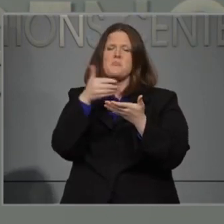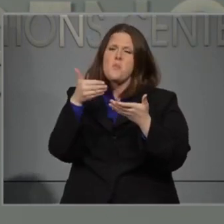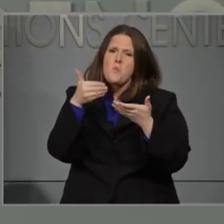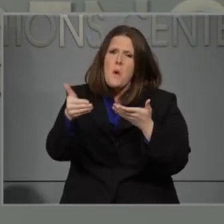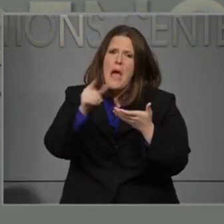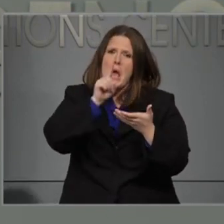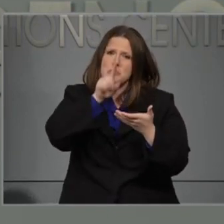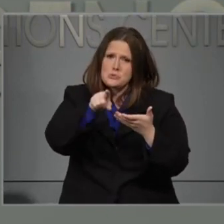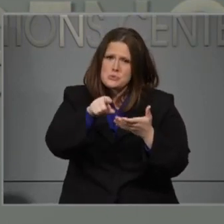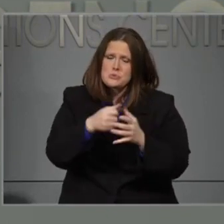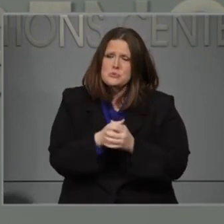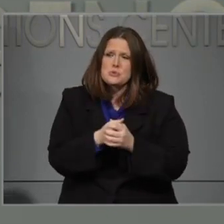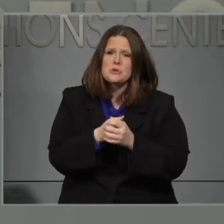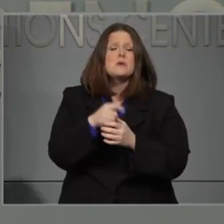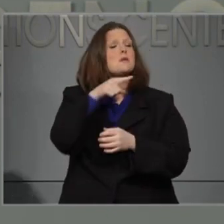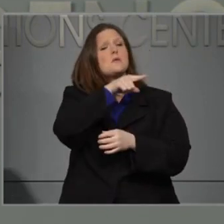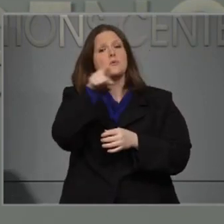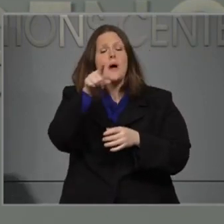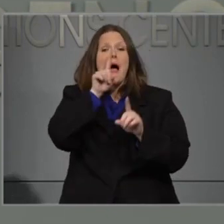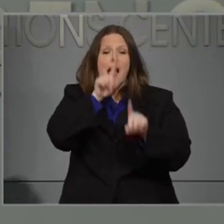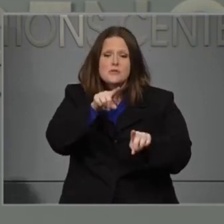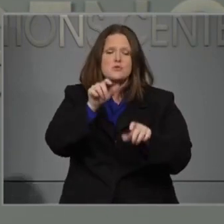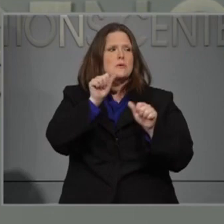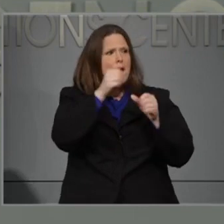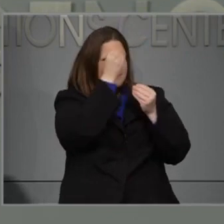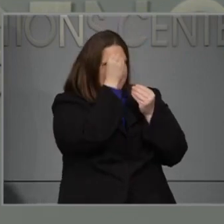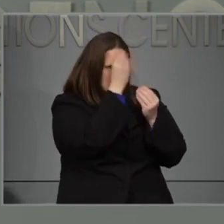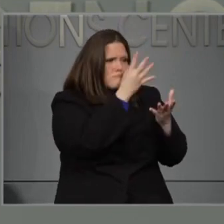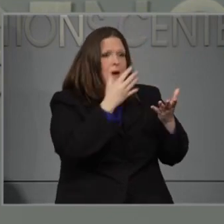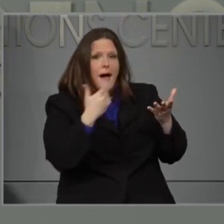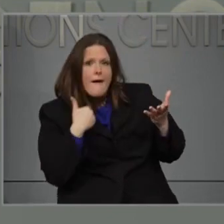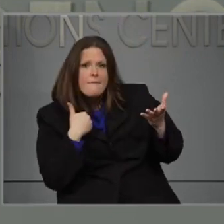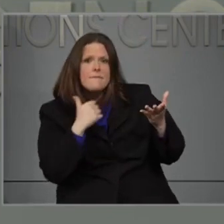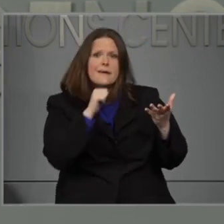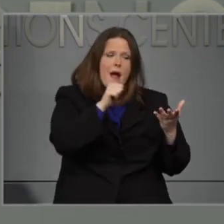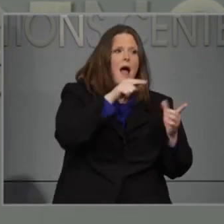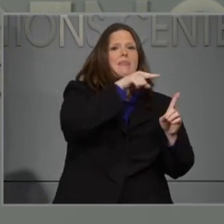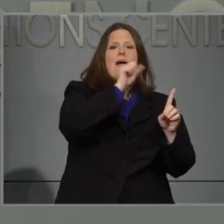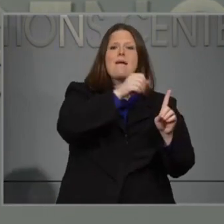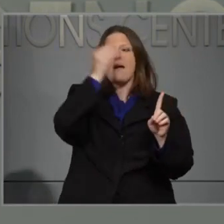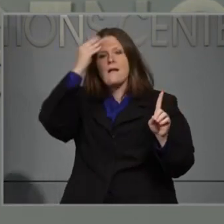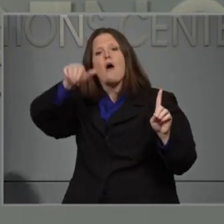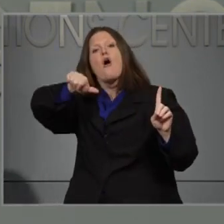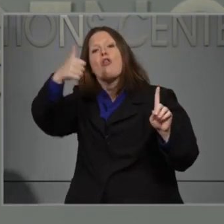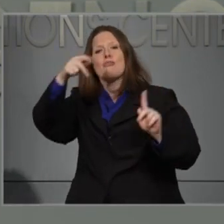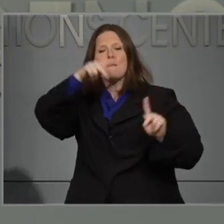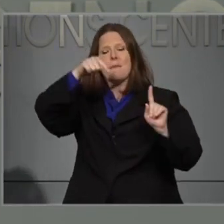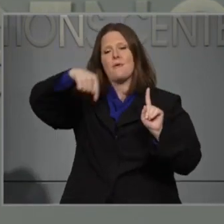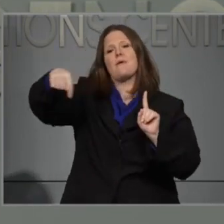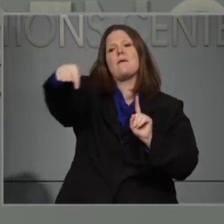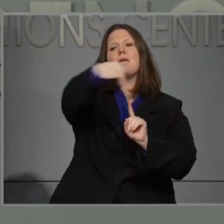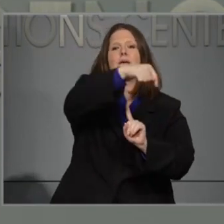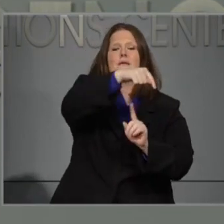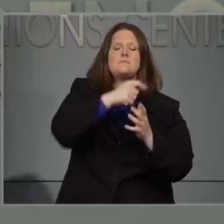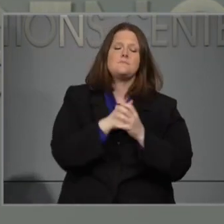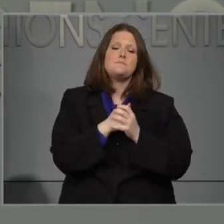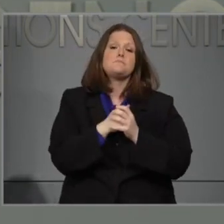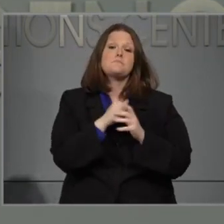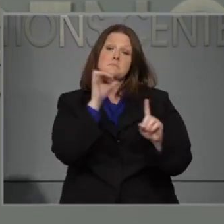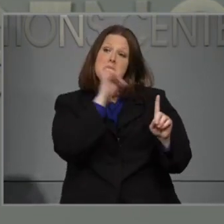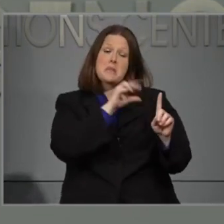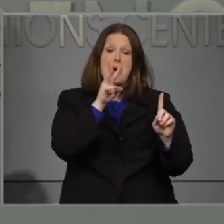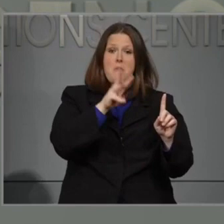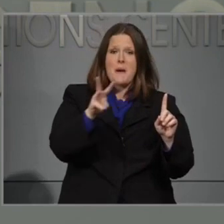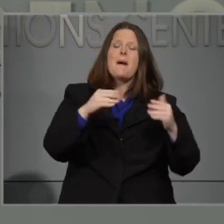support and resources they need. You can get a sense of what this process looks like with some new infographics that are online that go over this